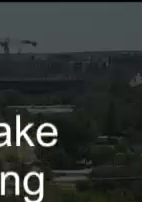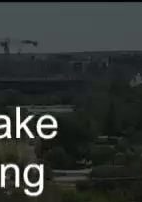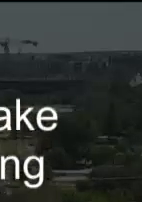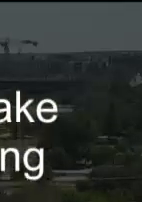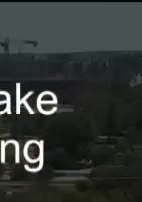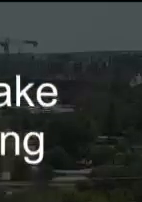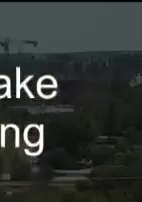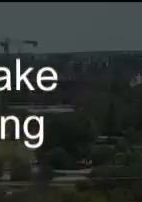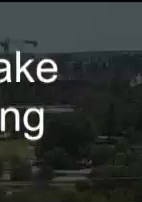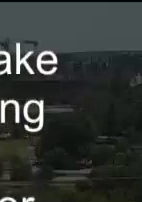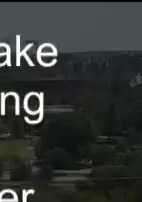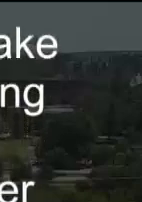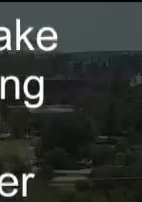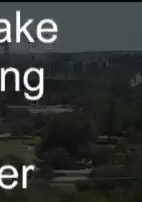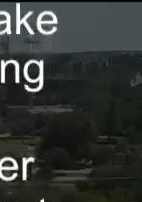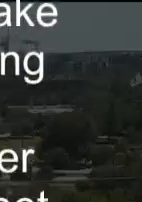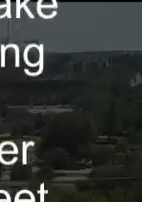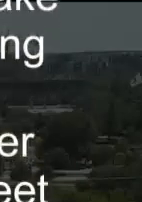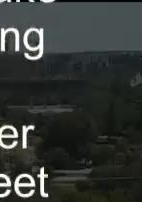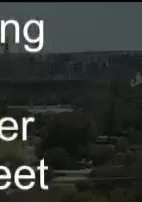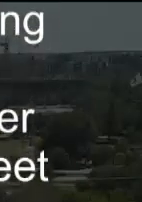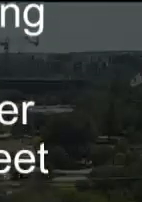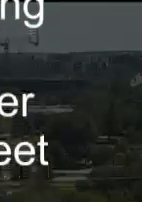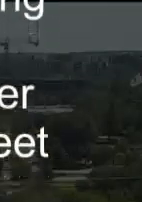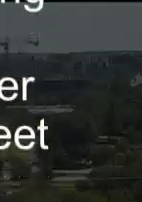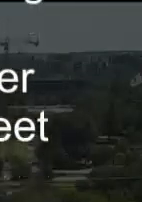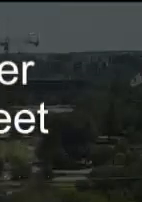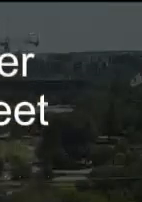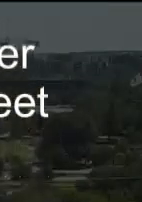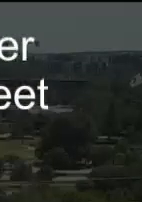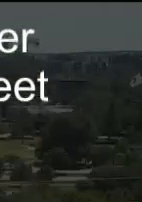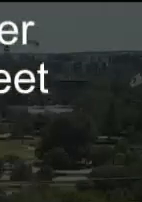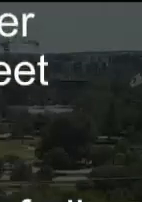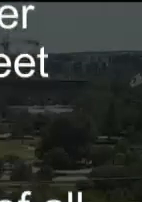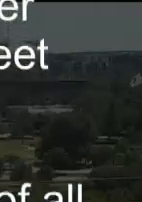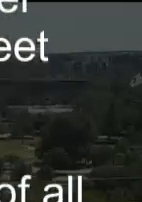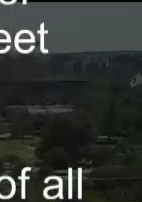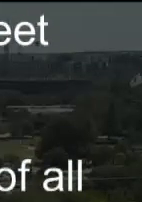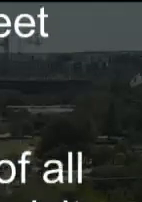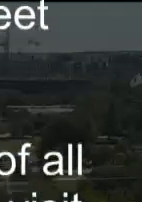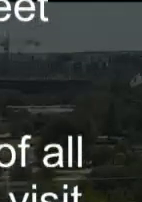I love you in the morning. I love you, love you, love you late at night.